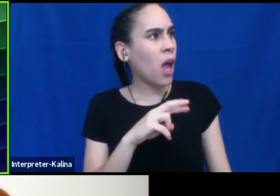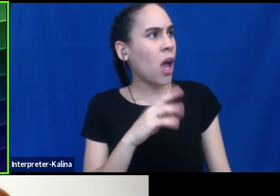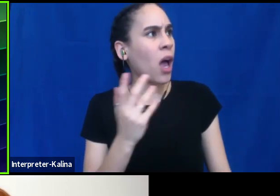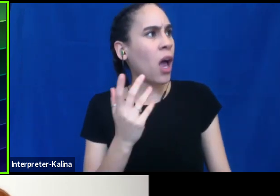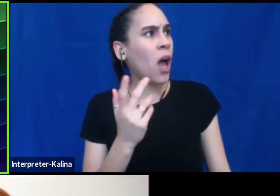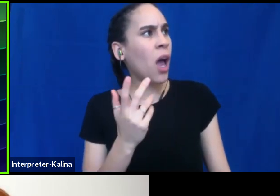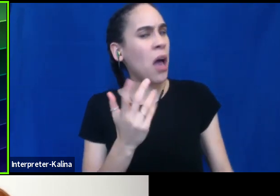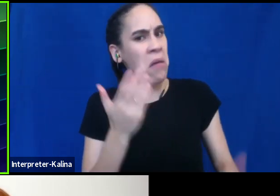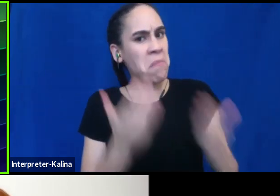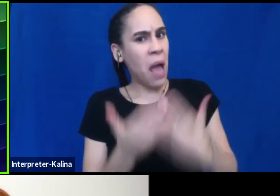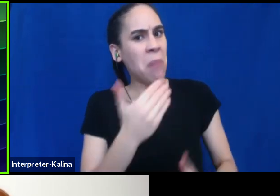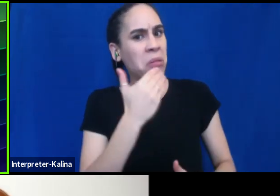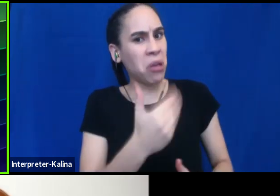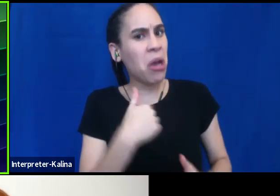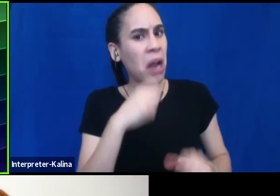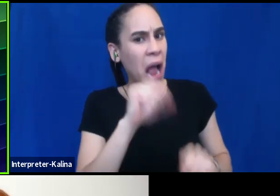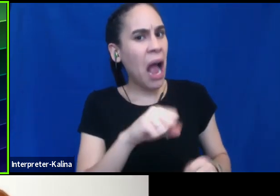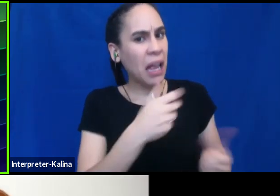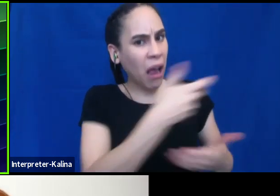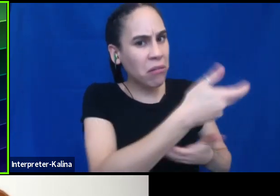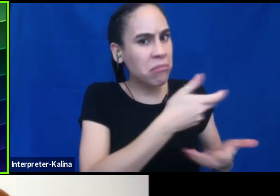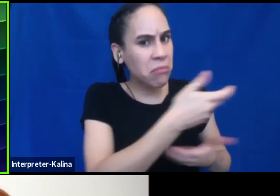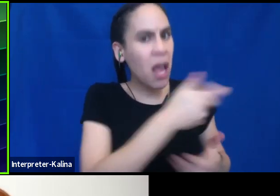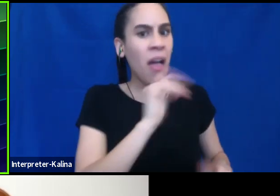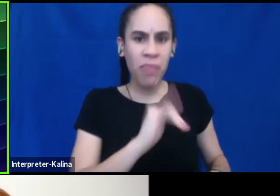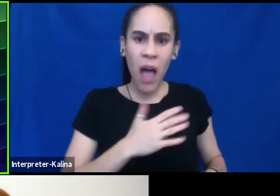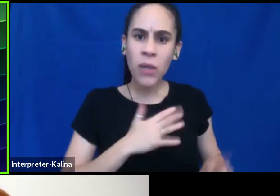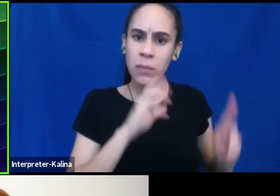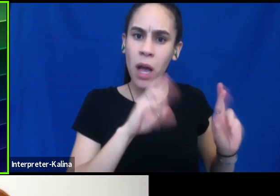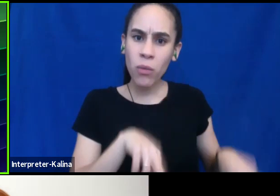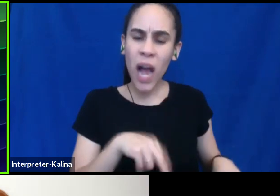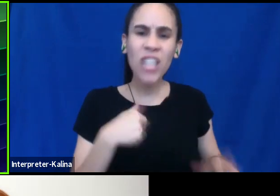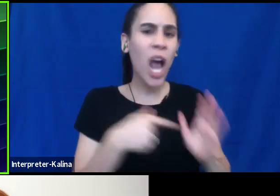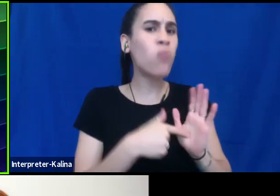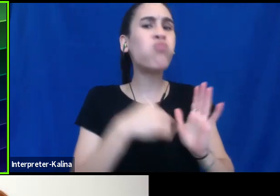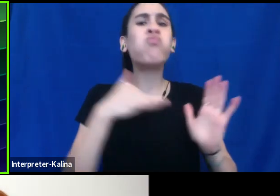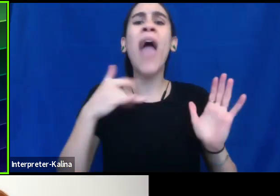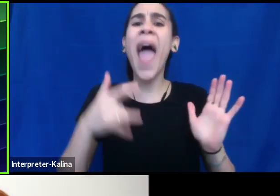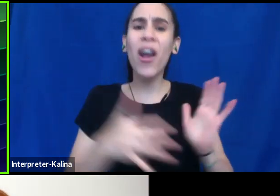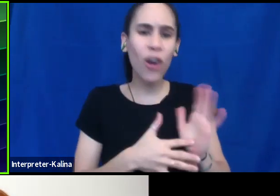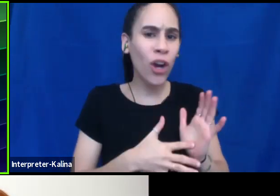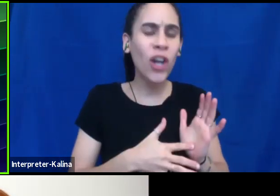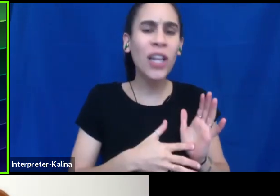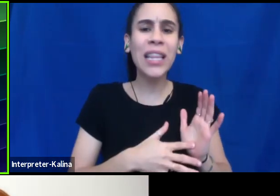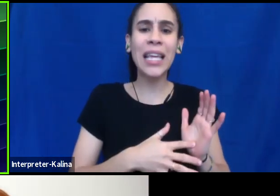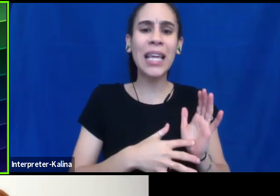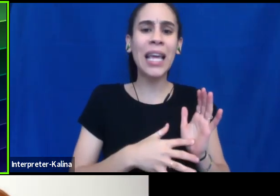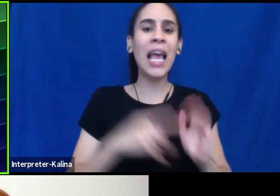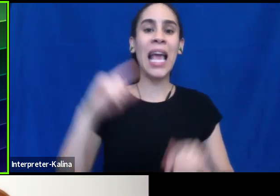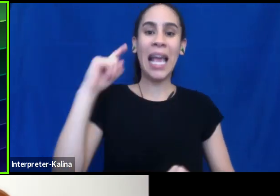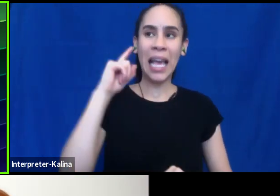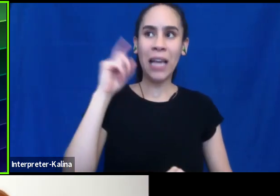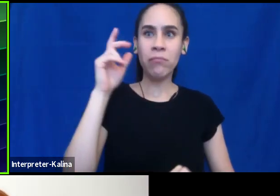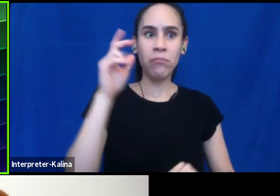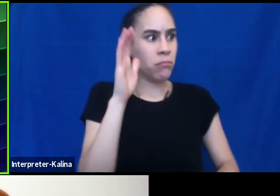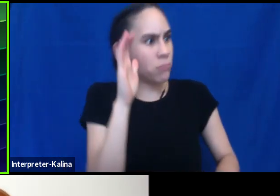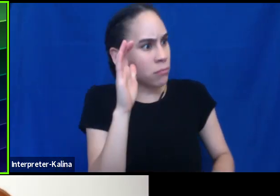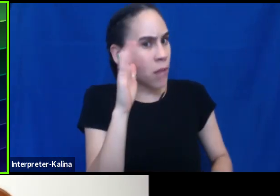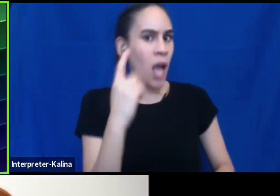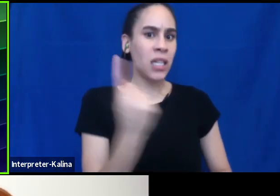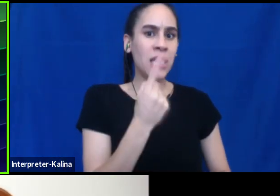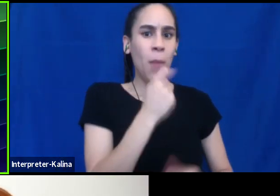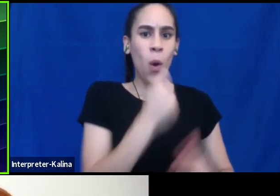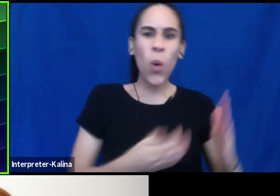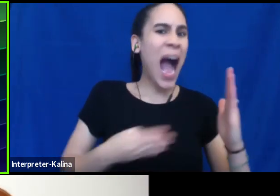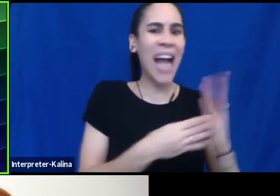want to talk to. I mean, really that was my reaction. like, I rarely hear someone who's so against the work that I'm doing around